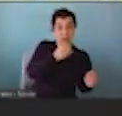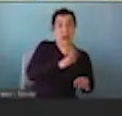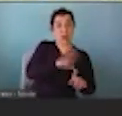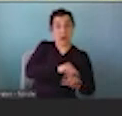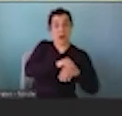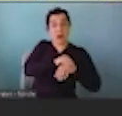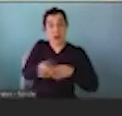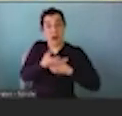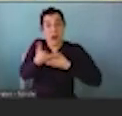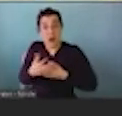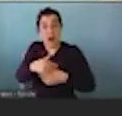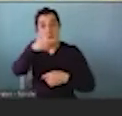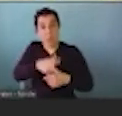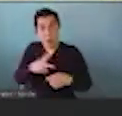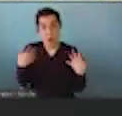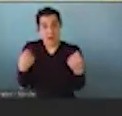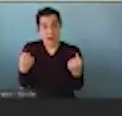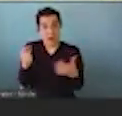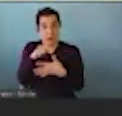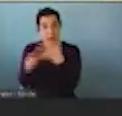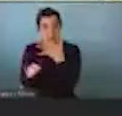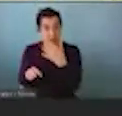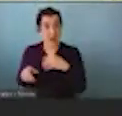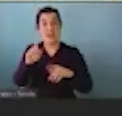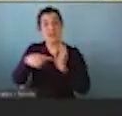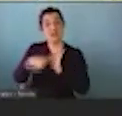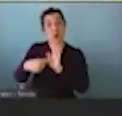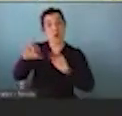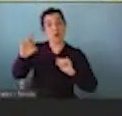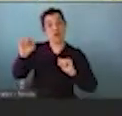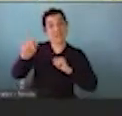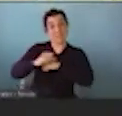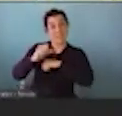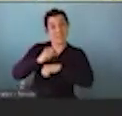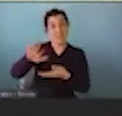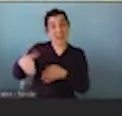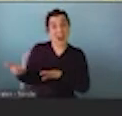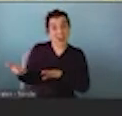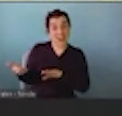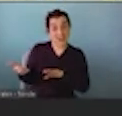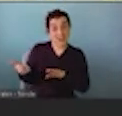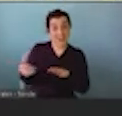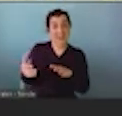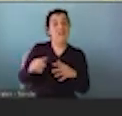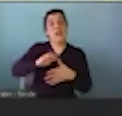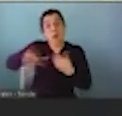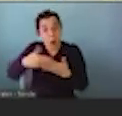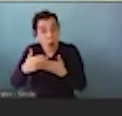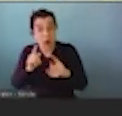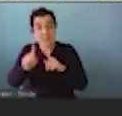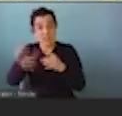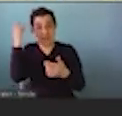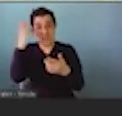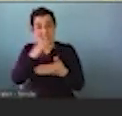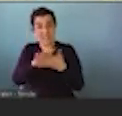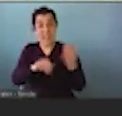What this chart shows you is the hazard ratio or the risk of dying from all causes from cardiovascular disease and